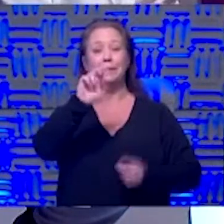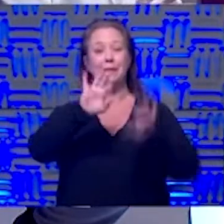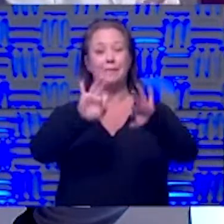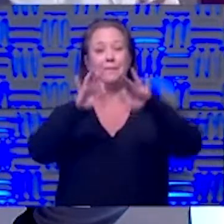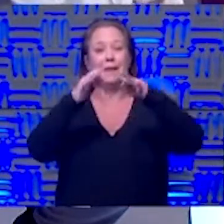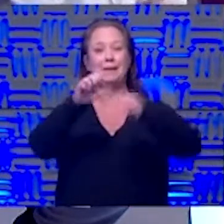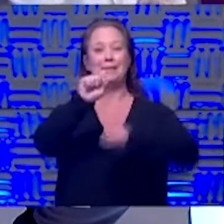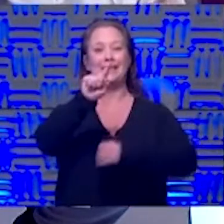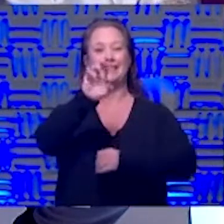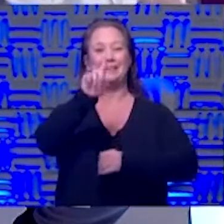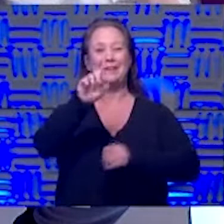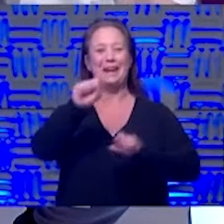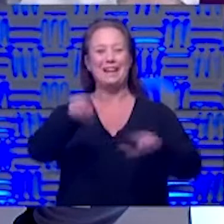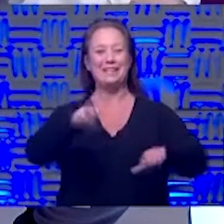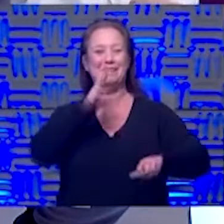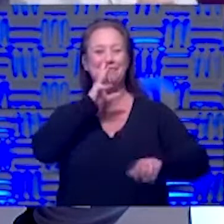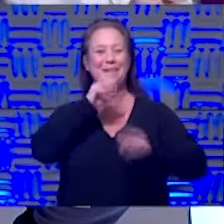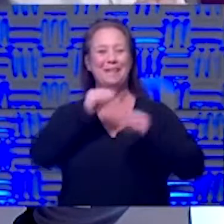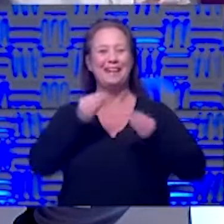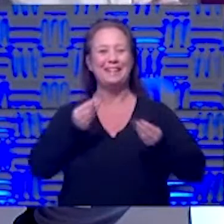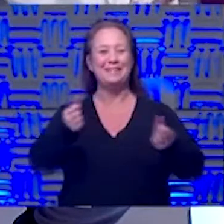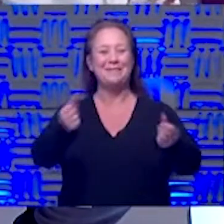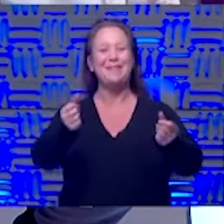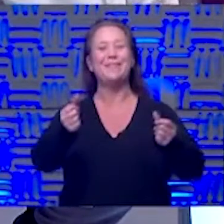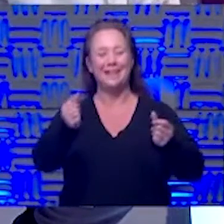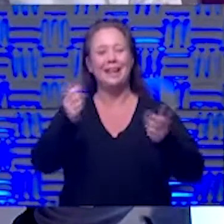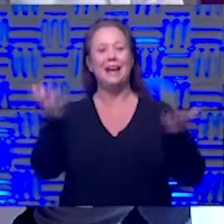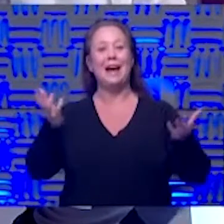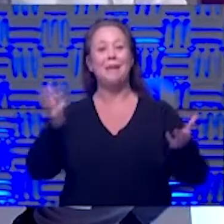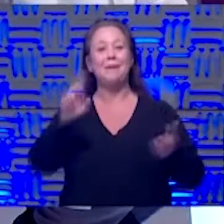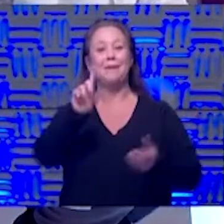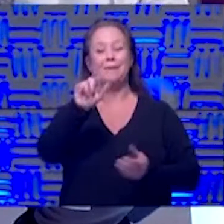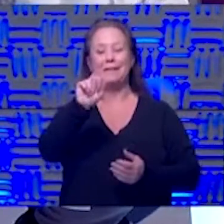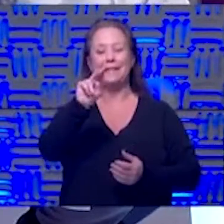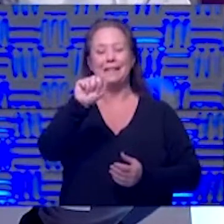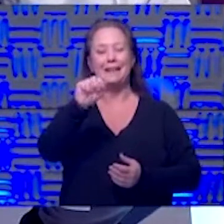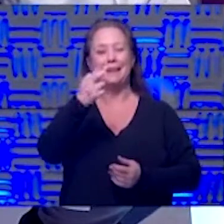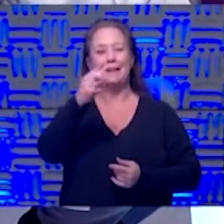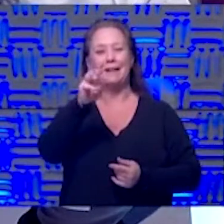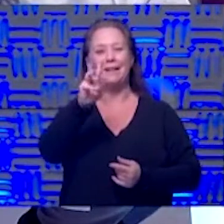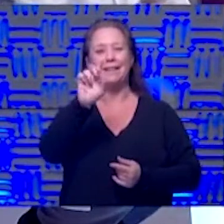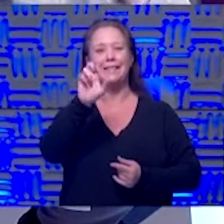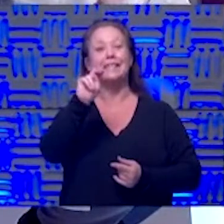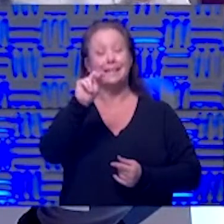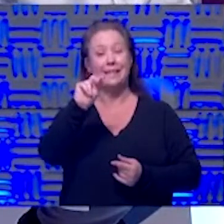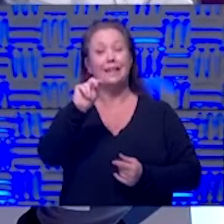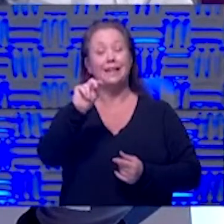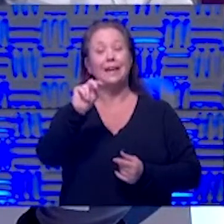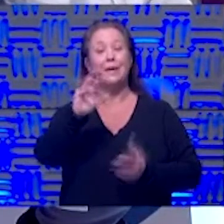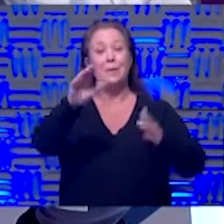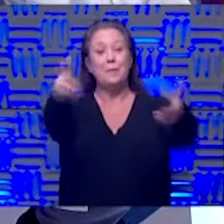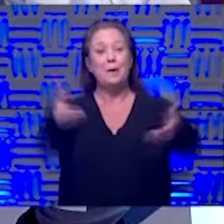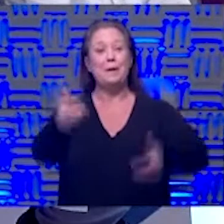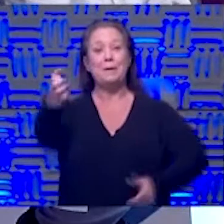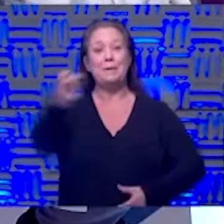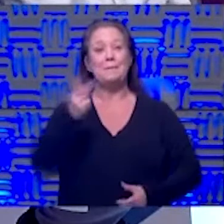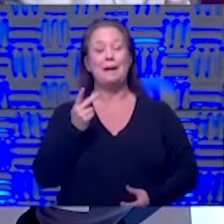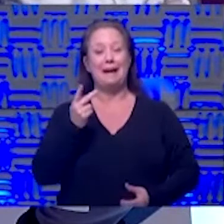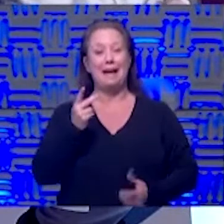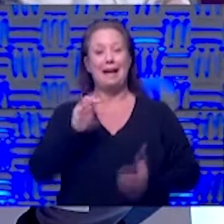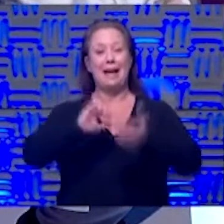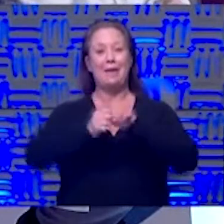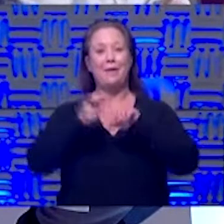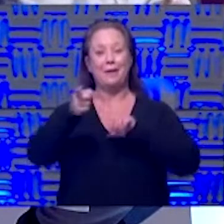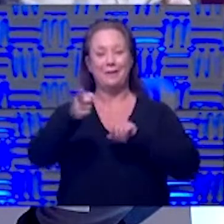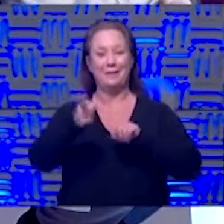got it all the way out I didn't make a mistake yay and I'm here in the studio with Dana Hawkinson Dr. Hawkeye welcome back man how